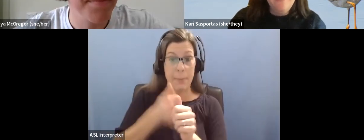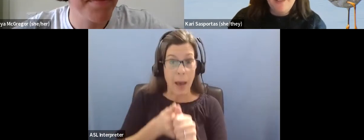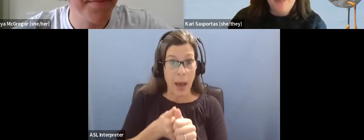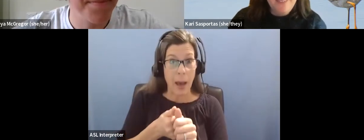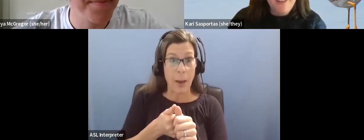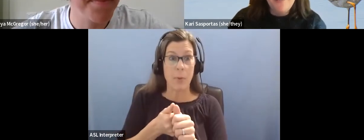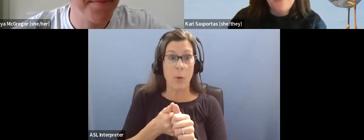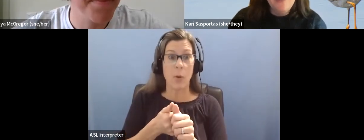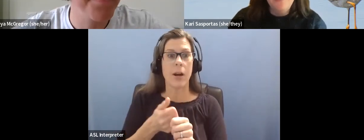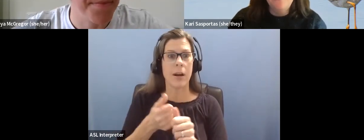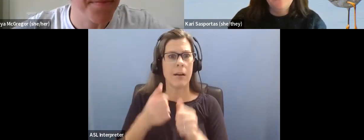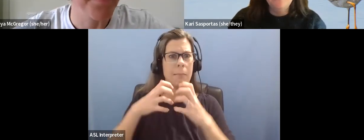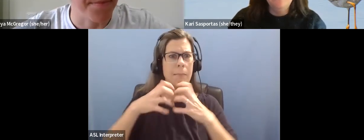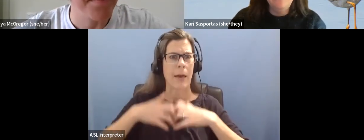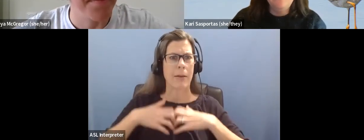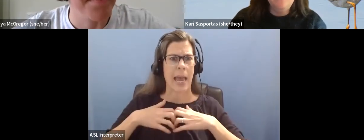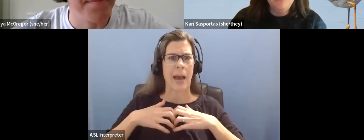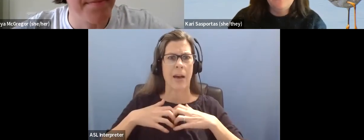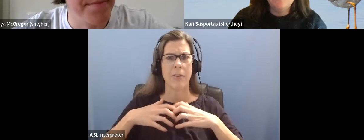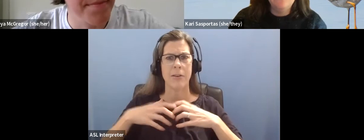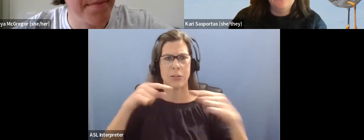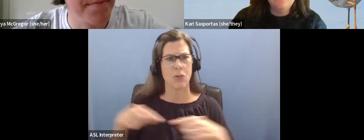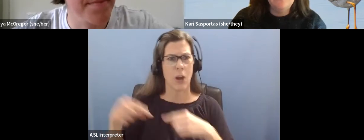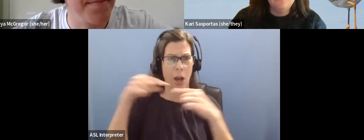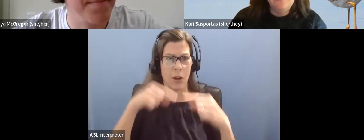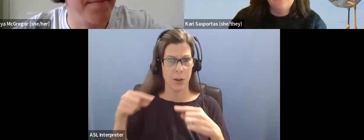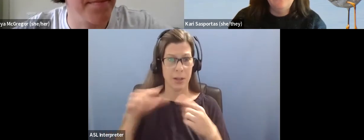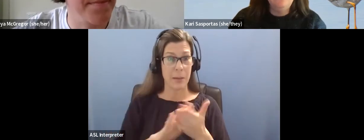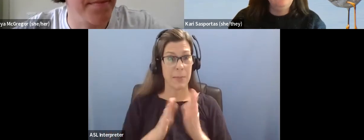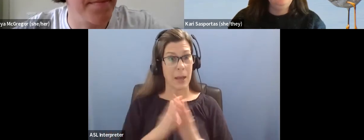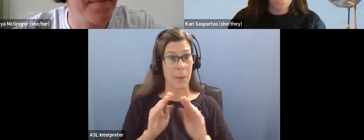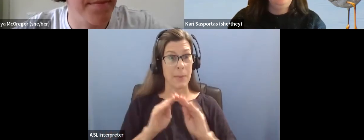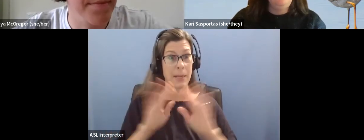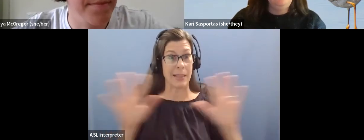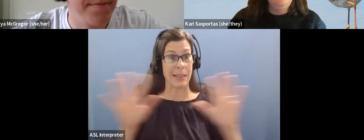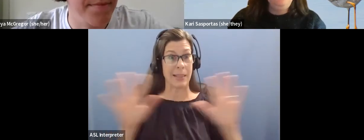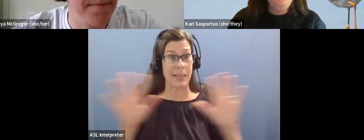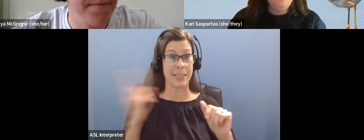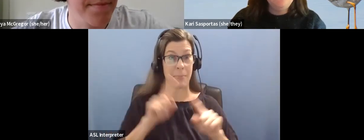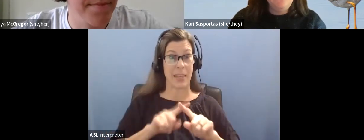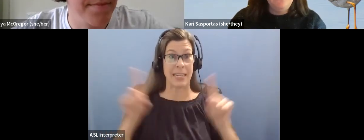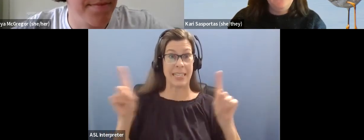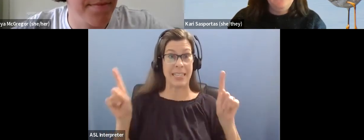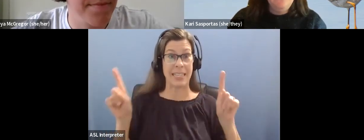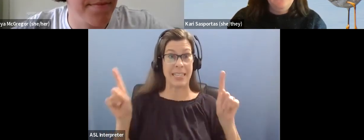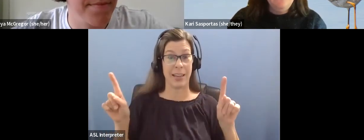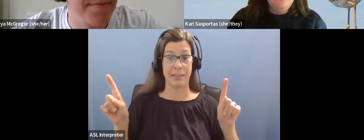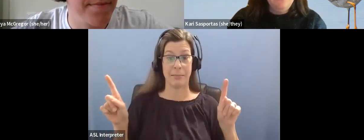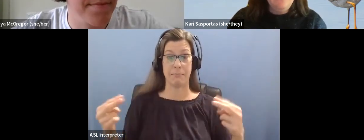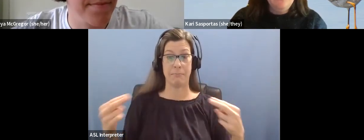having like a meltdown or a shutdown or something like that. Then it becomes clear that something's different. Um, but it's not,